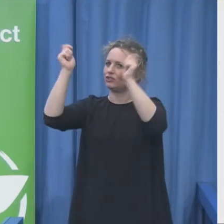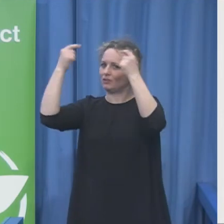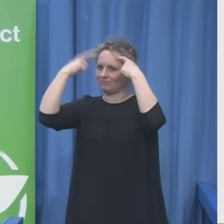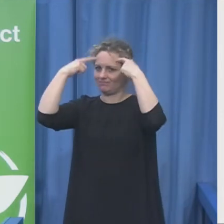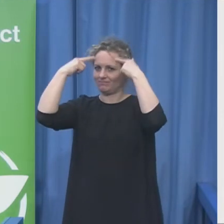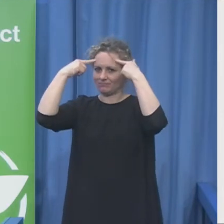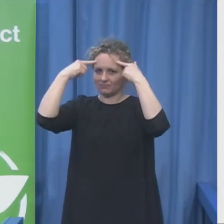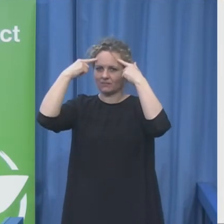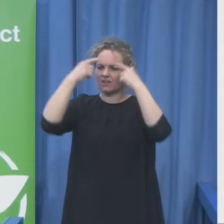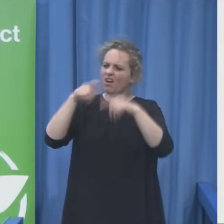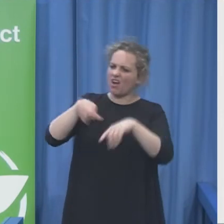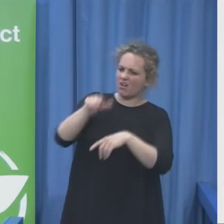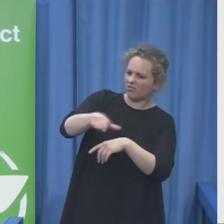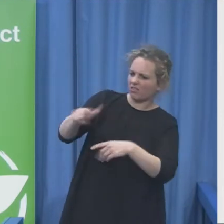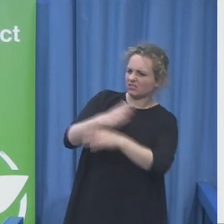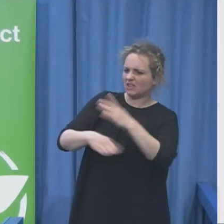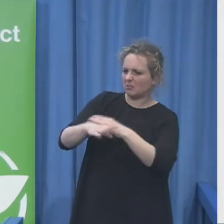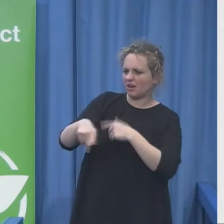persons.